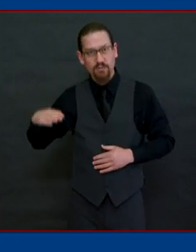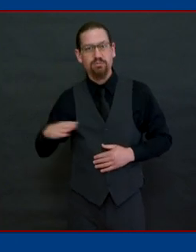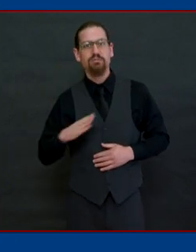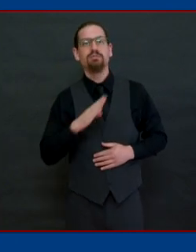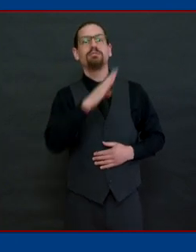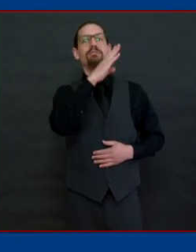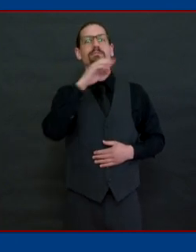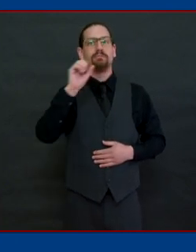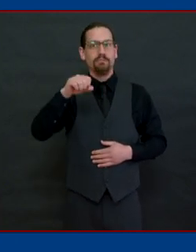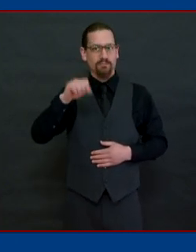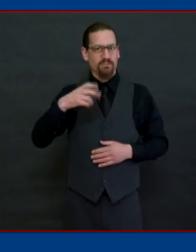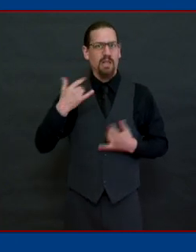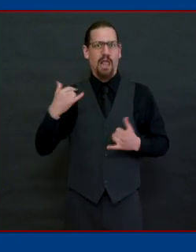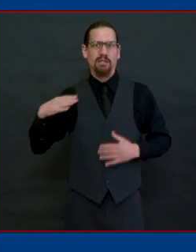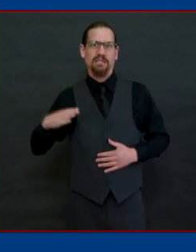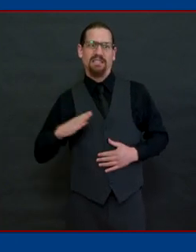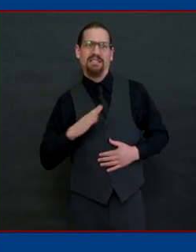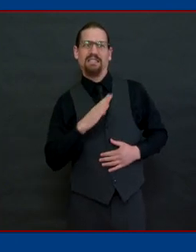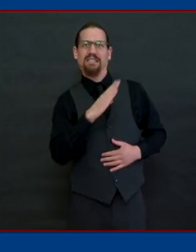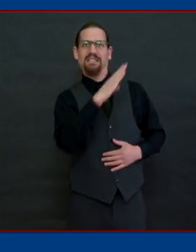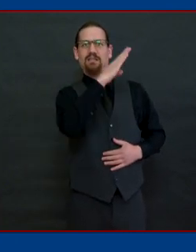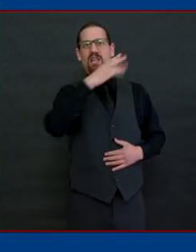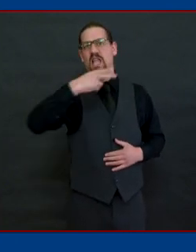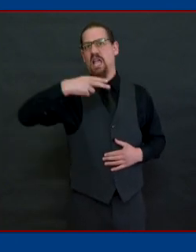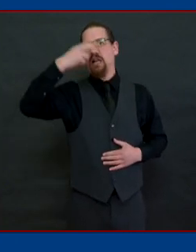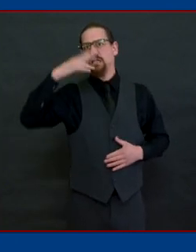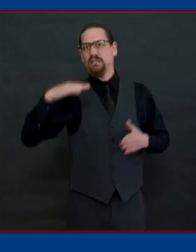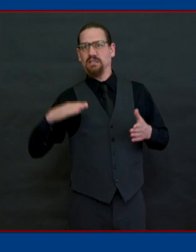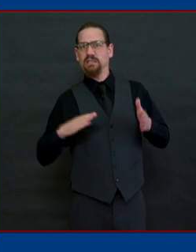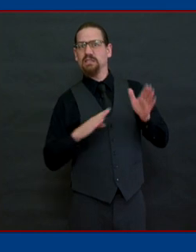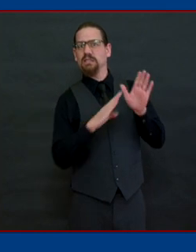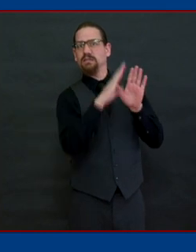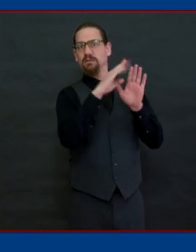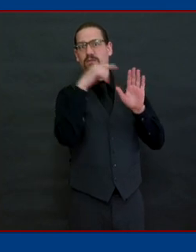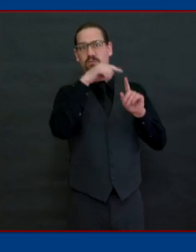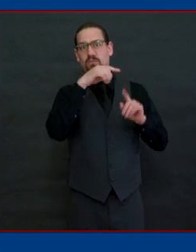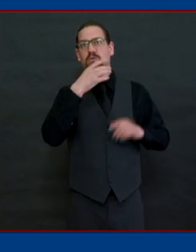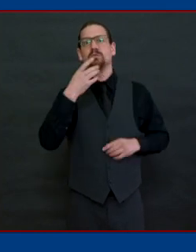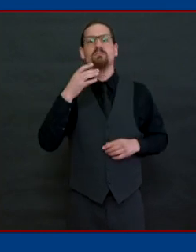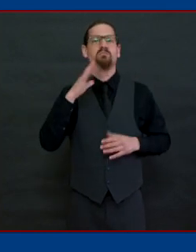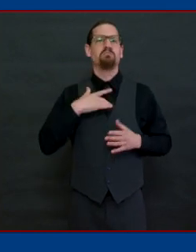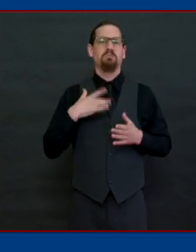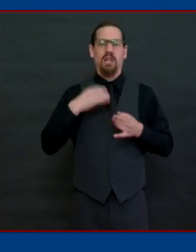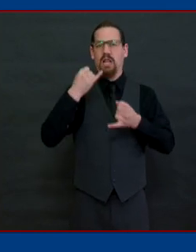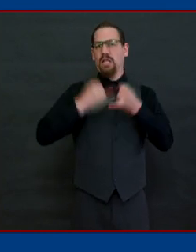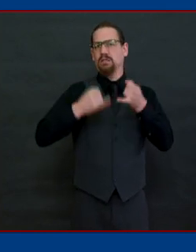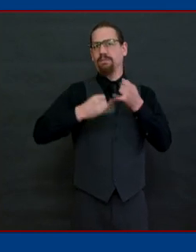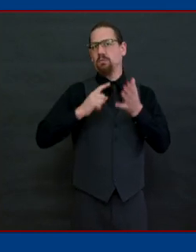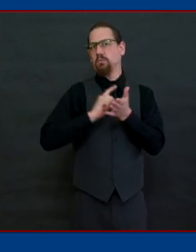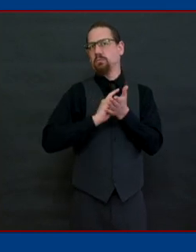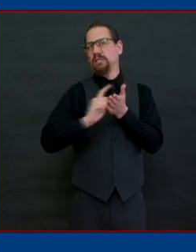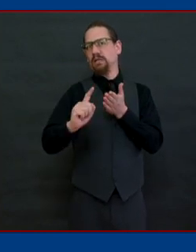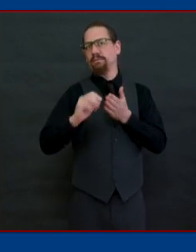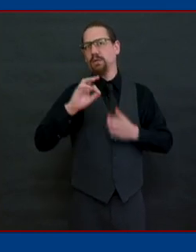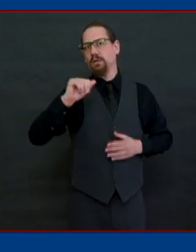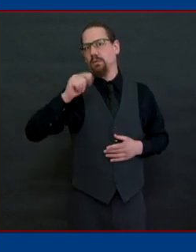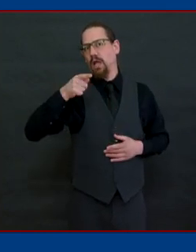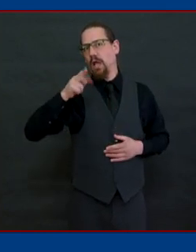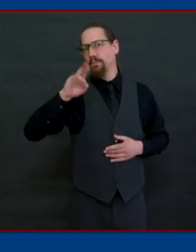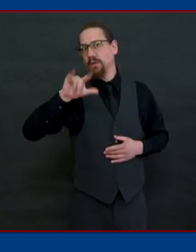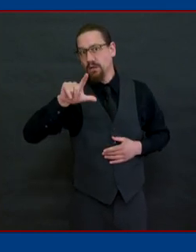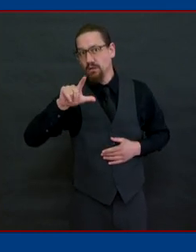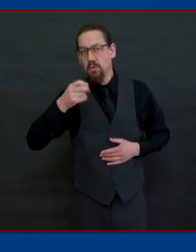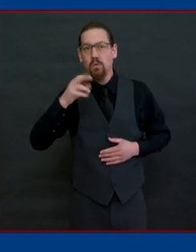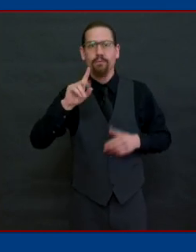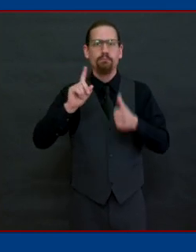think will happen you know last week of april first week of may approximately but the very good news is